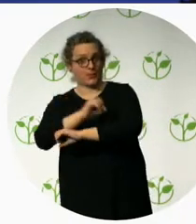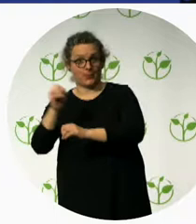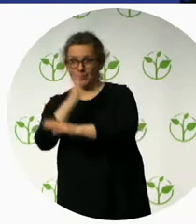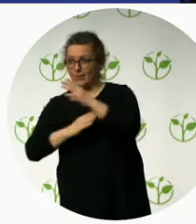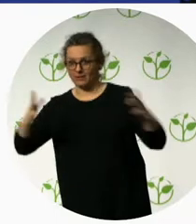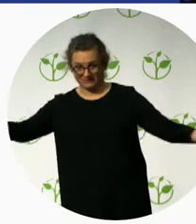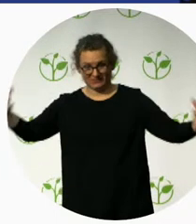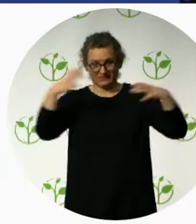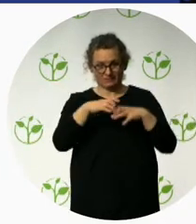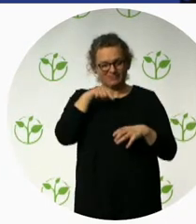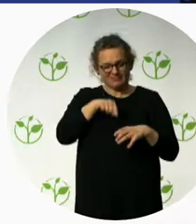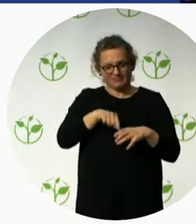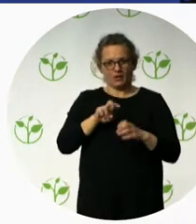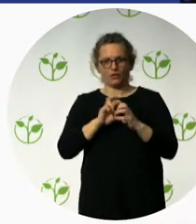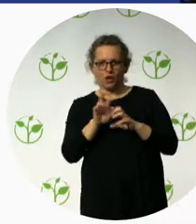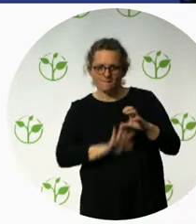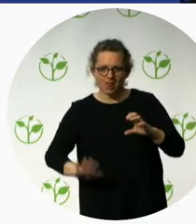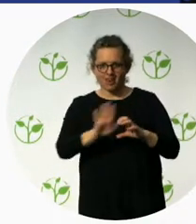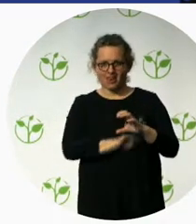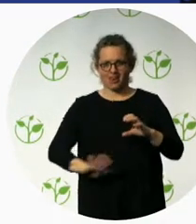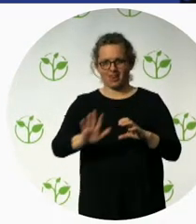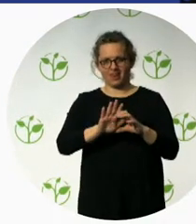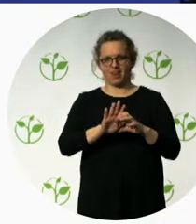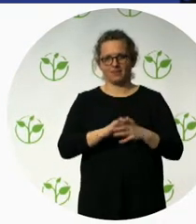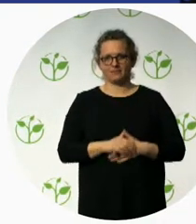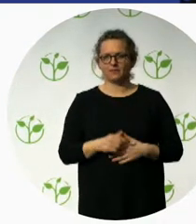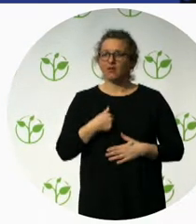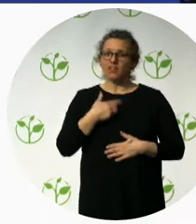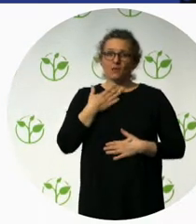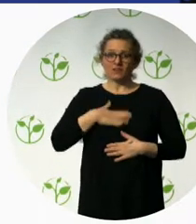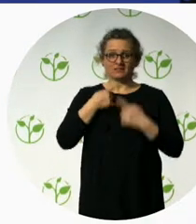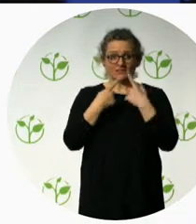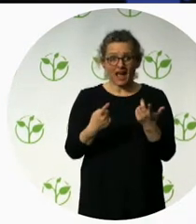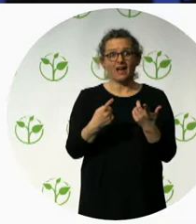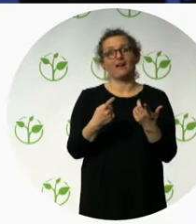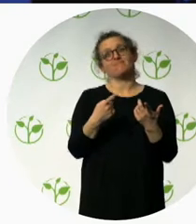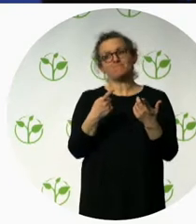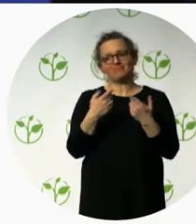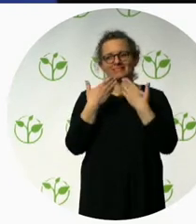this. We are at the end, and I thank you very much for your attention. I wish you a very good day. Thank you.